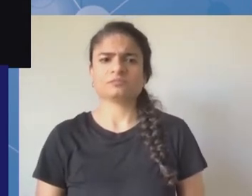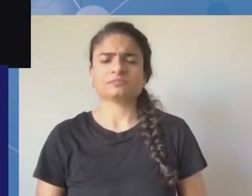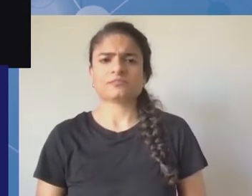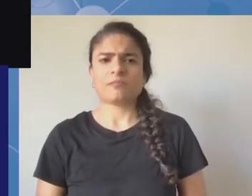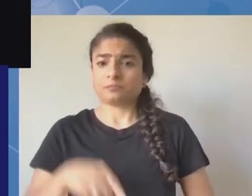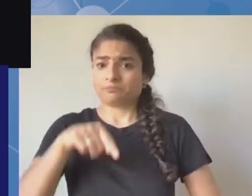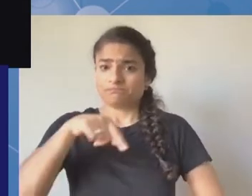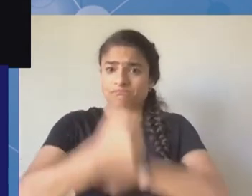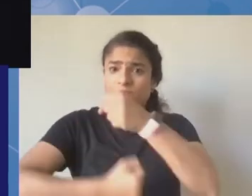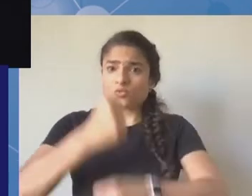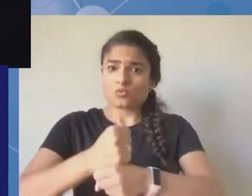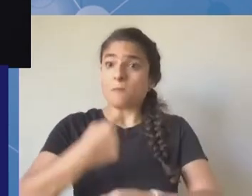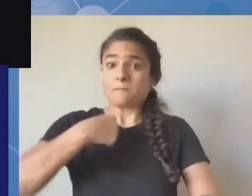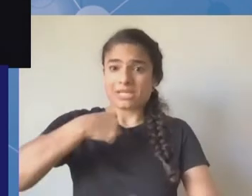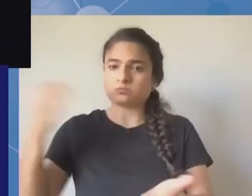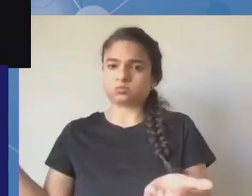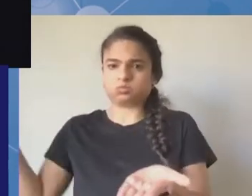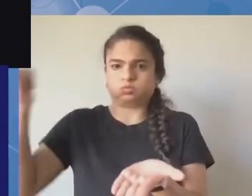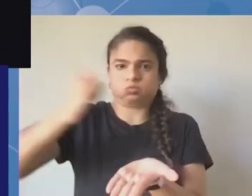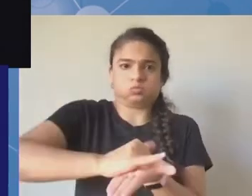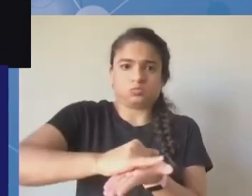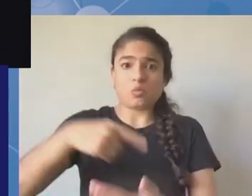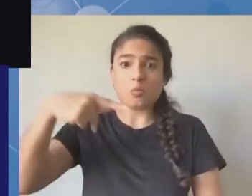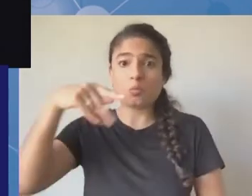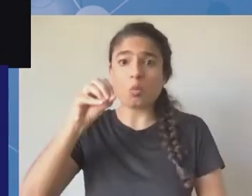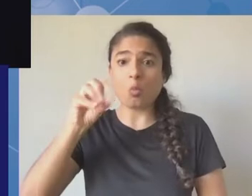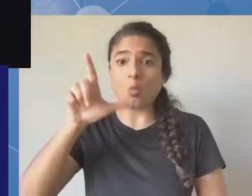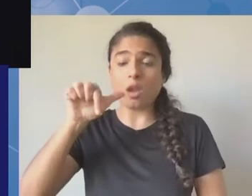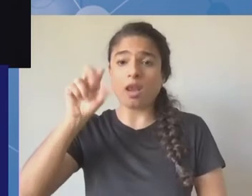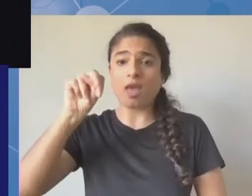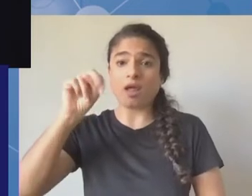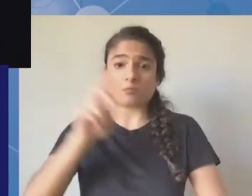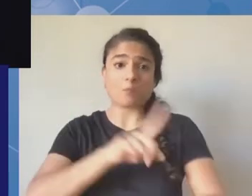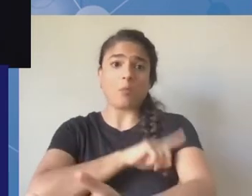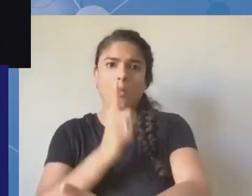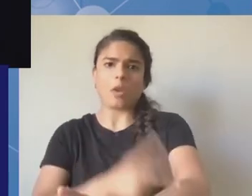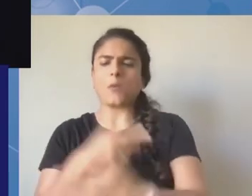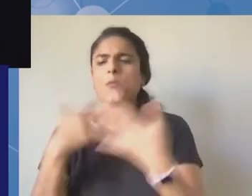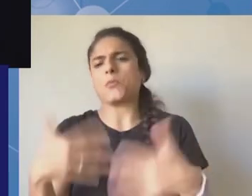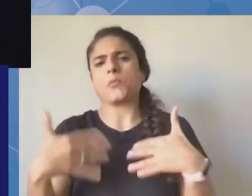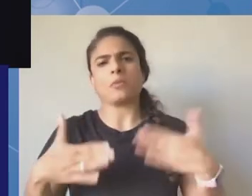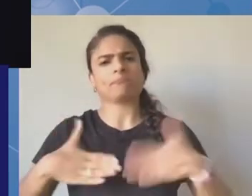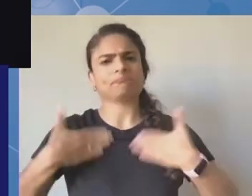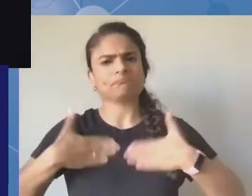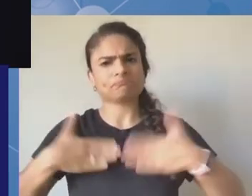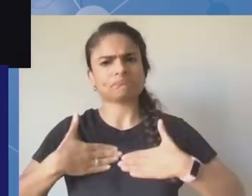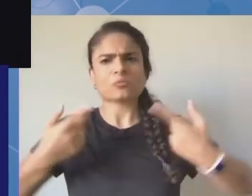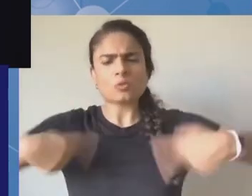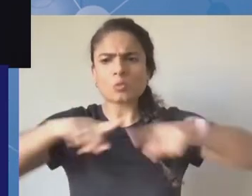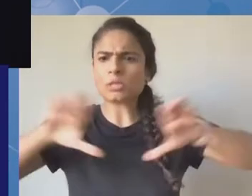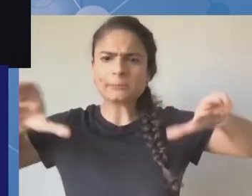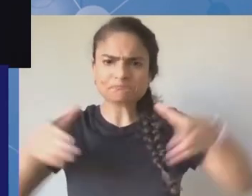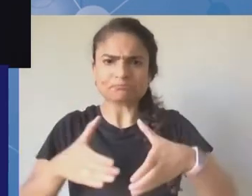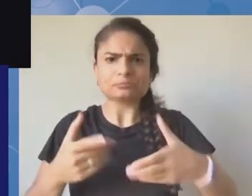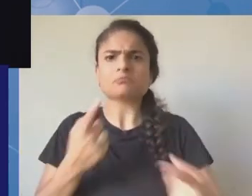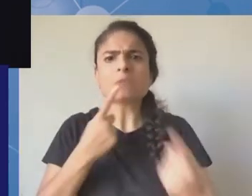was to book a one-hour slot for mentoring. And what I found out is what